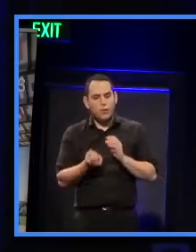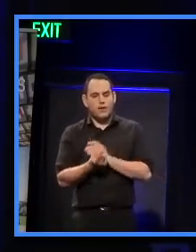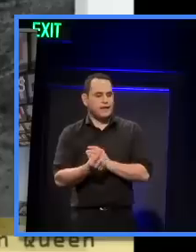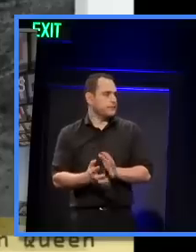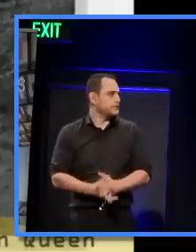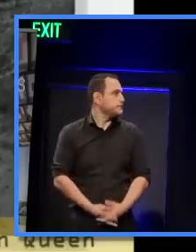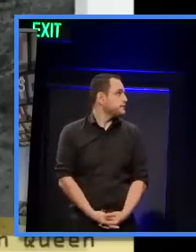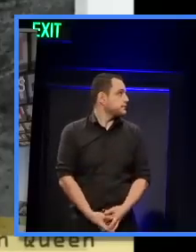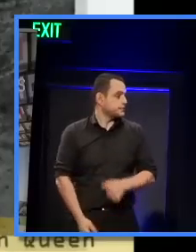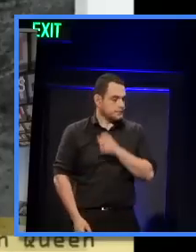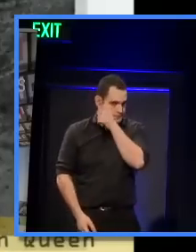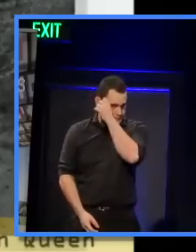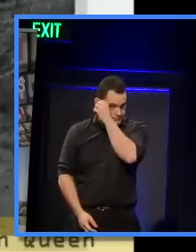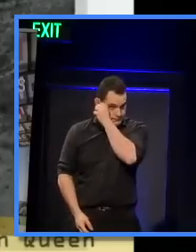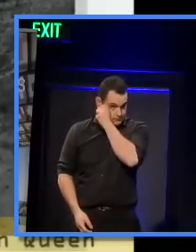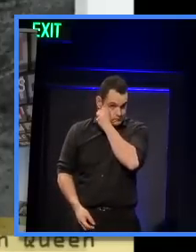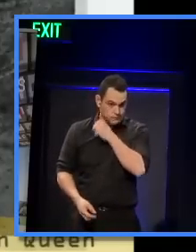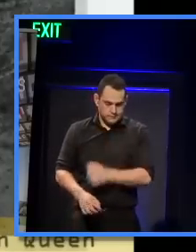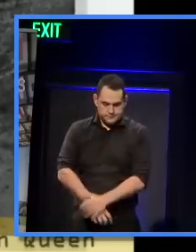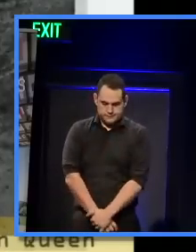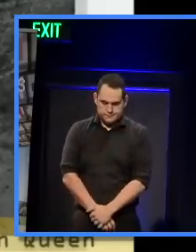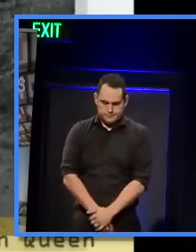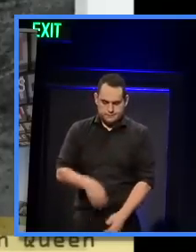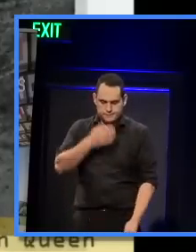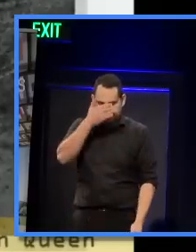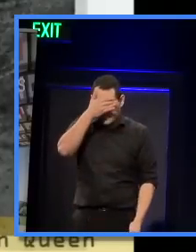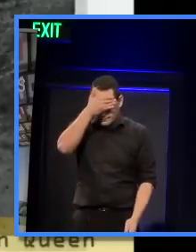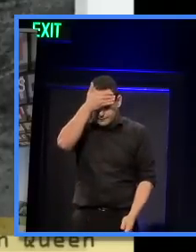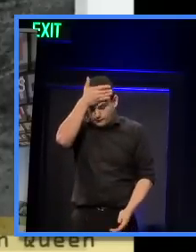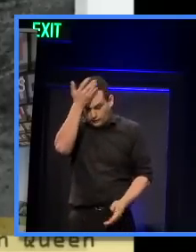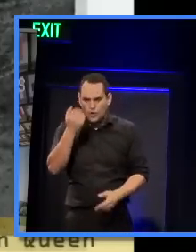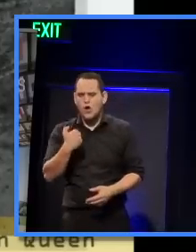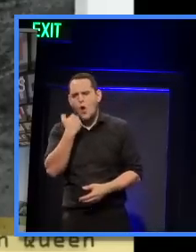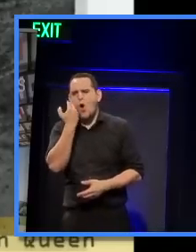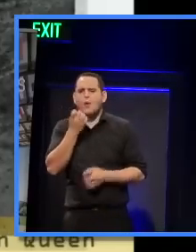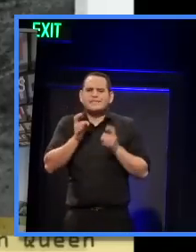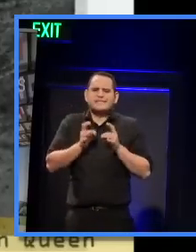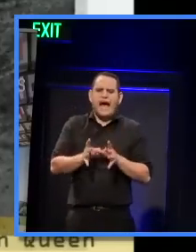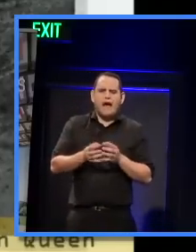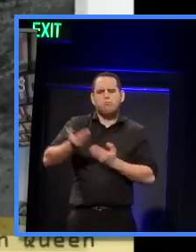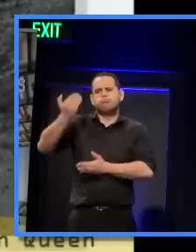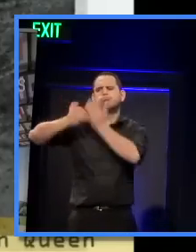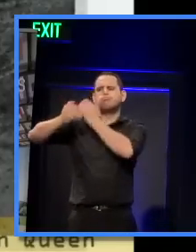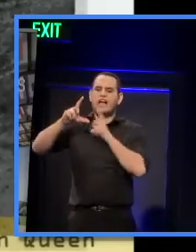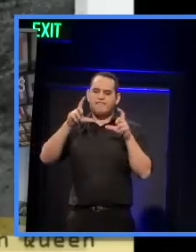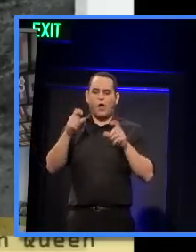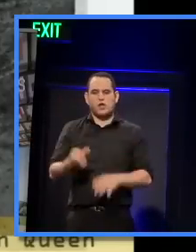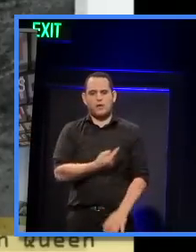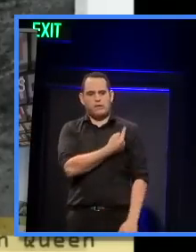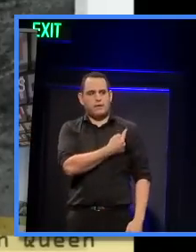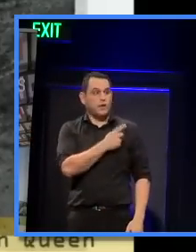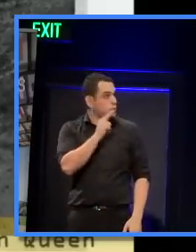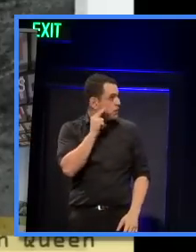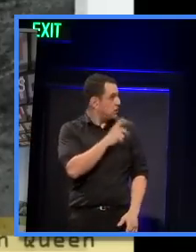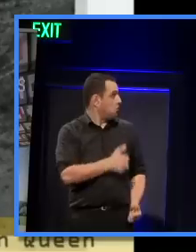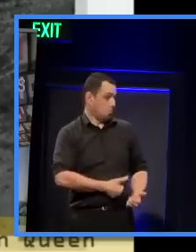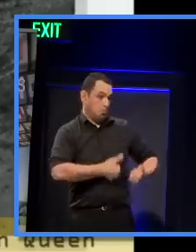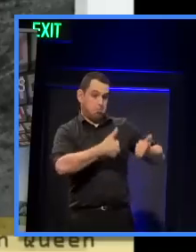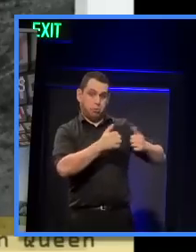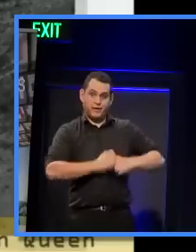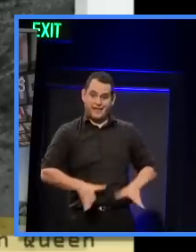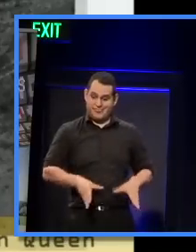So, you always have to start with the historic shot. So as of even 1850, you can see that the area was pretty well developed.